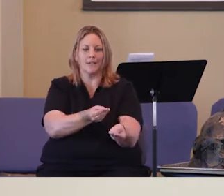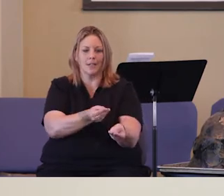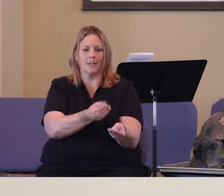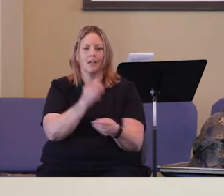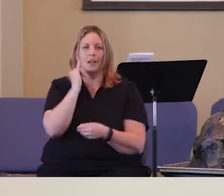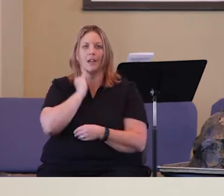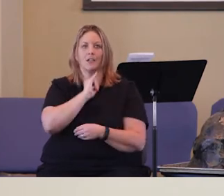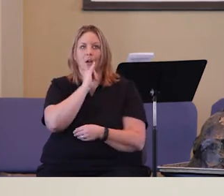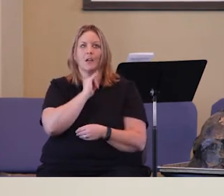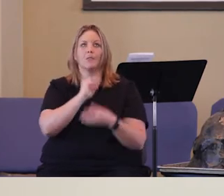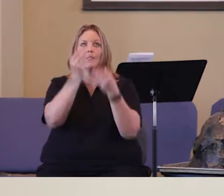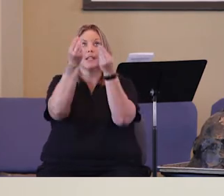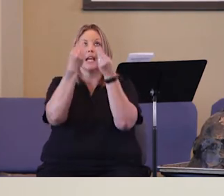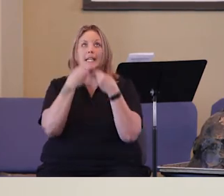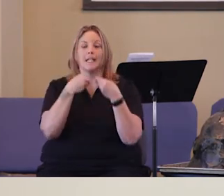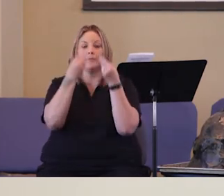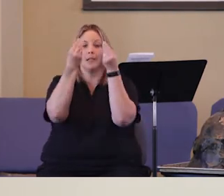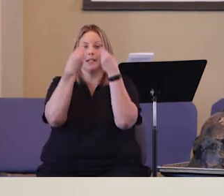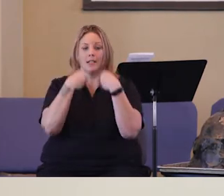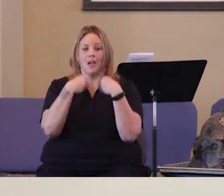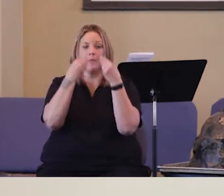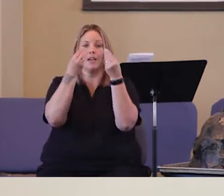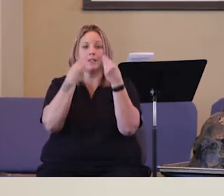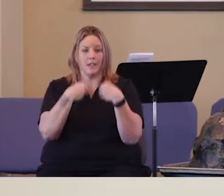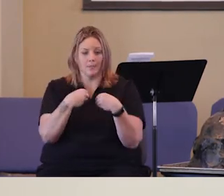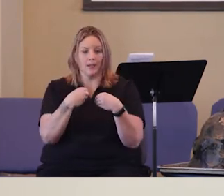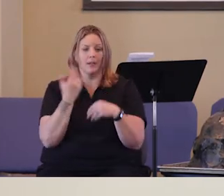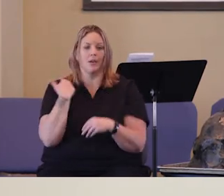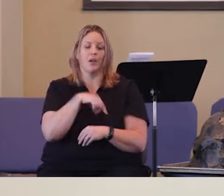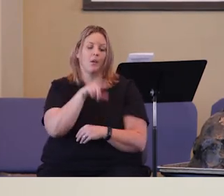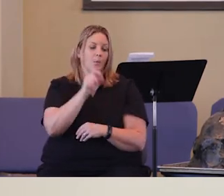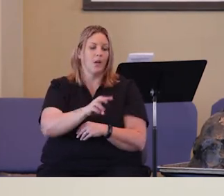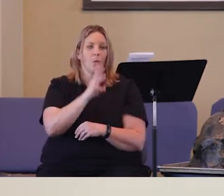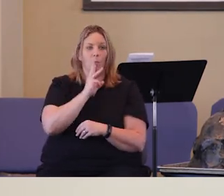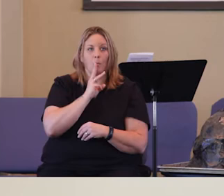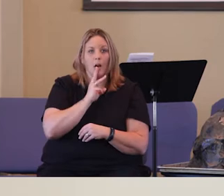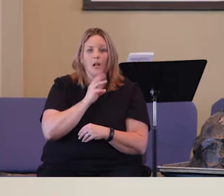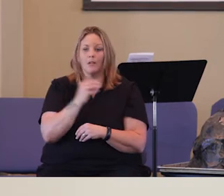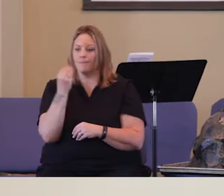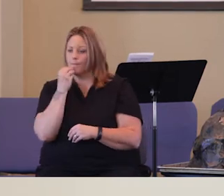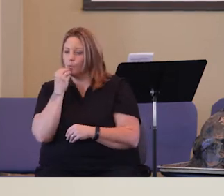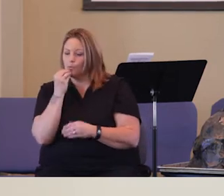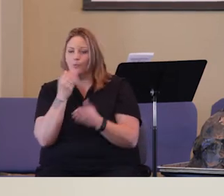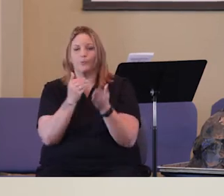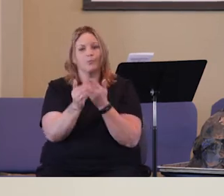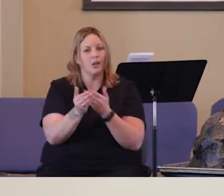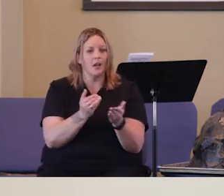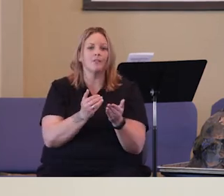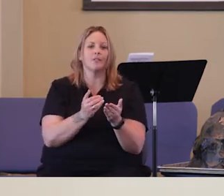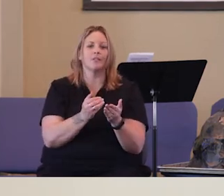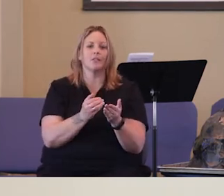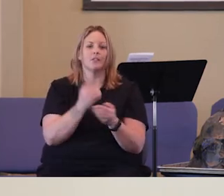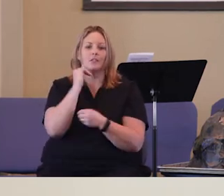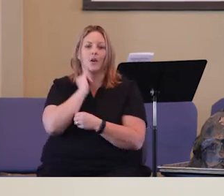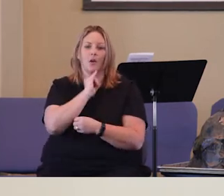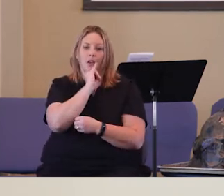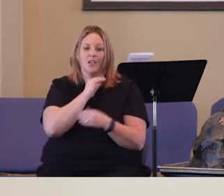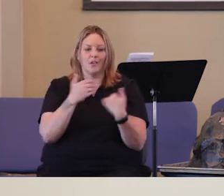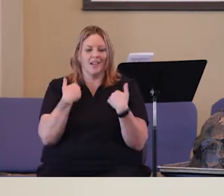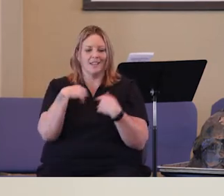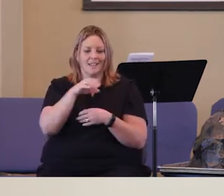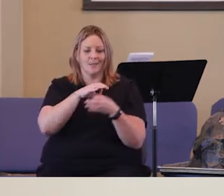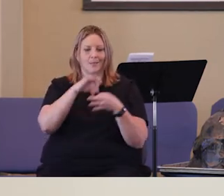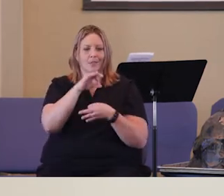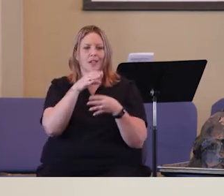we don't have the spirit of giving. Israel always was, give me, give me, give me. We need water, we need food,